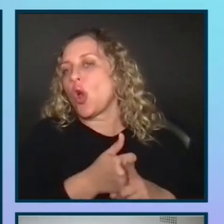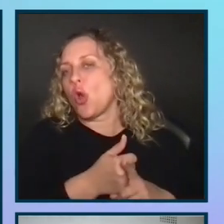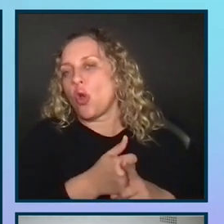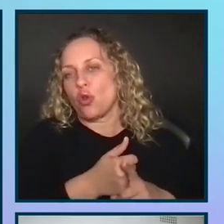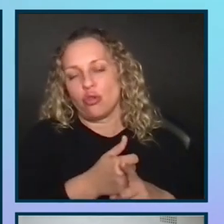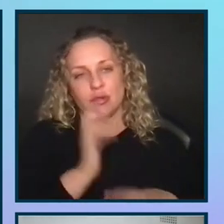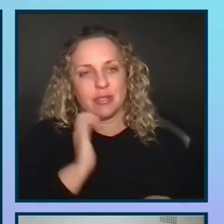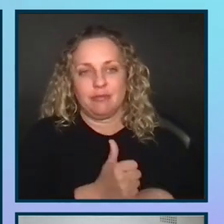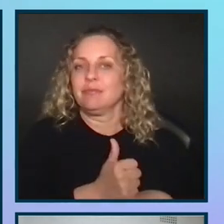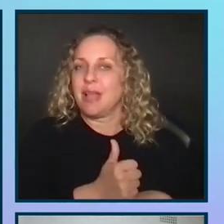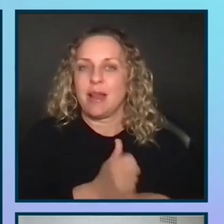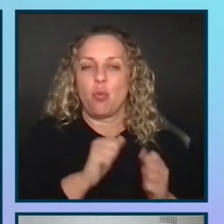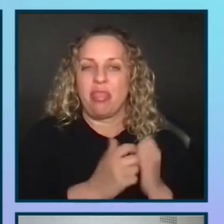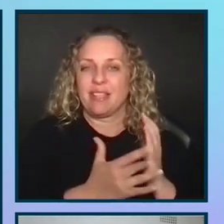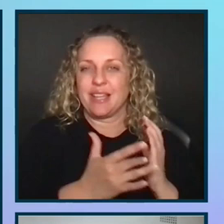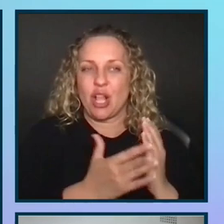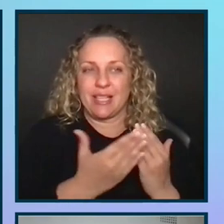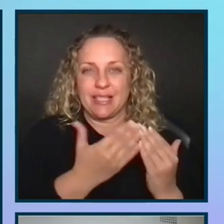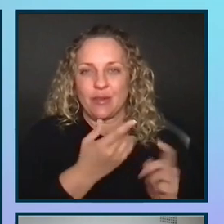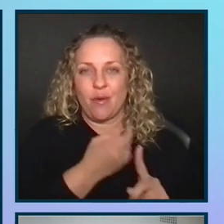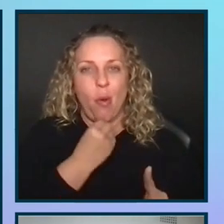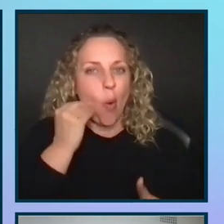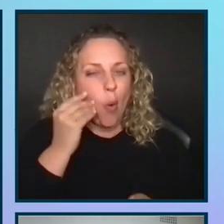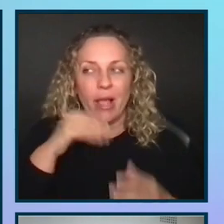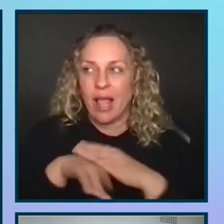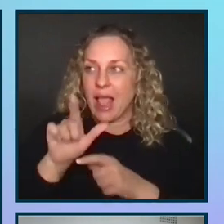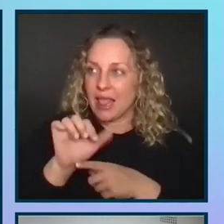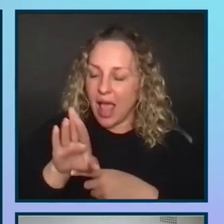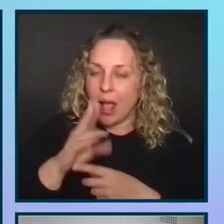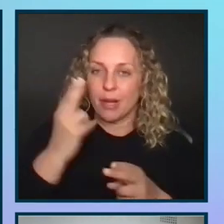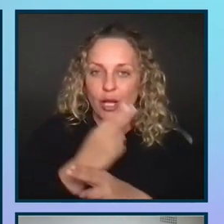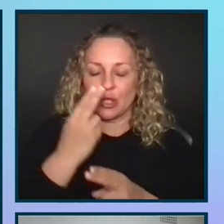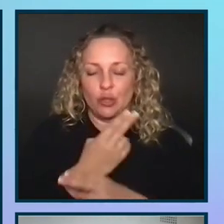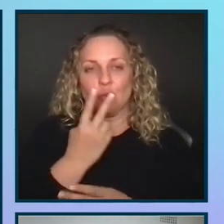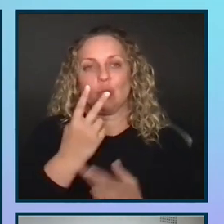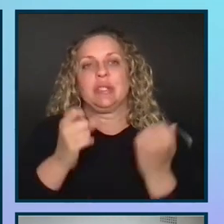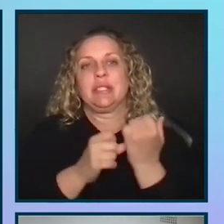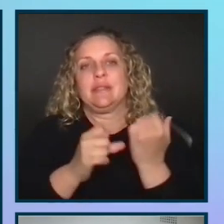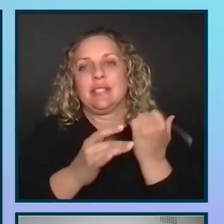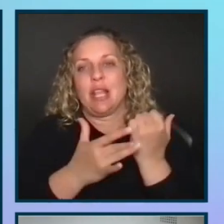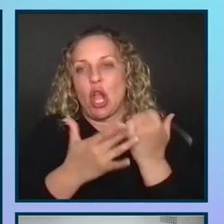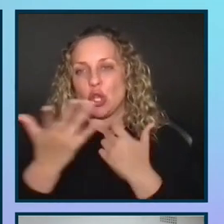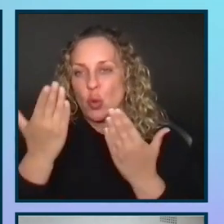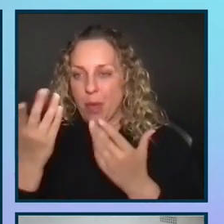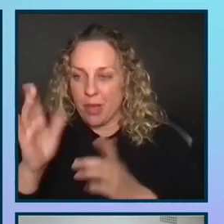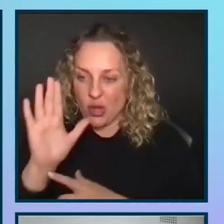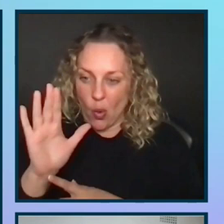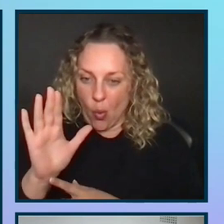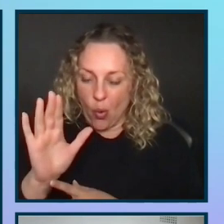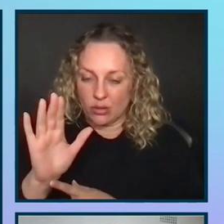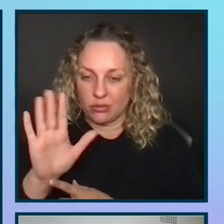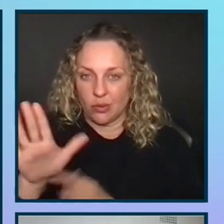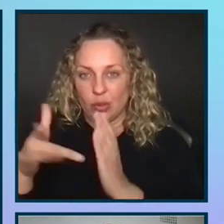set up with that technology. So if they come into a lab and have to use the assistive technology that you may have on your device,